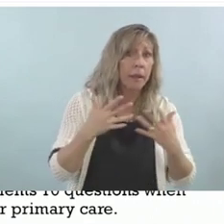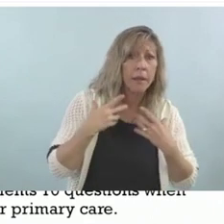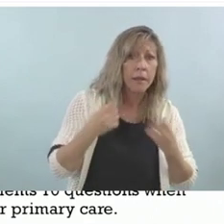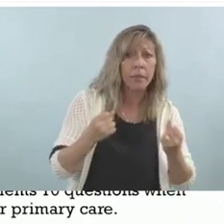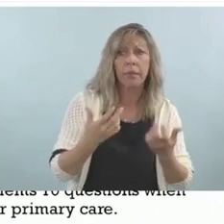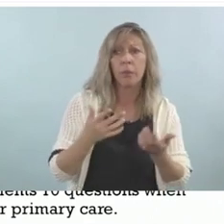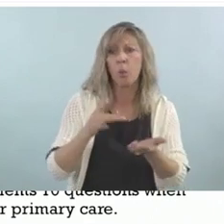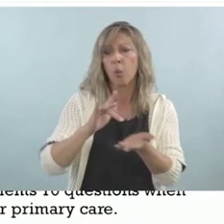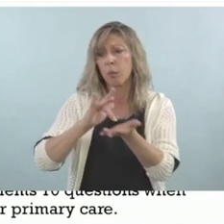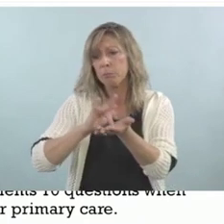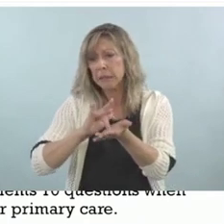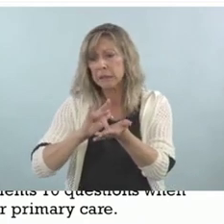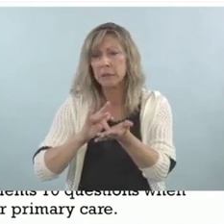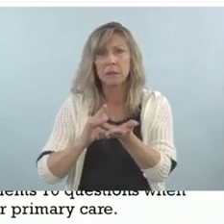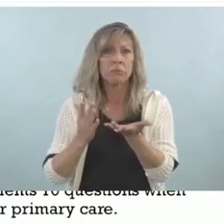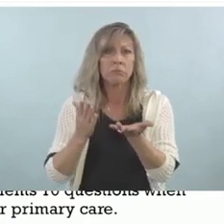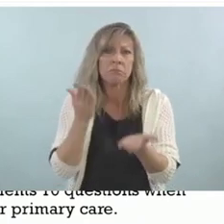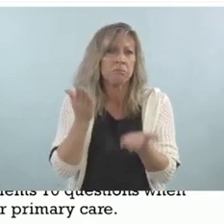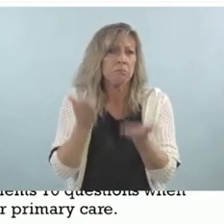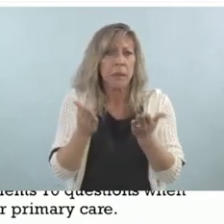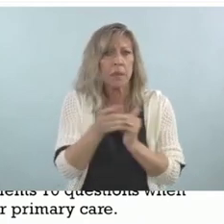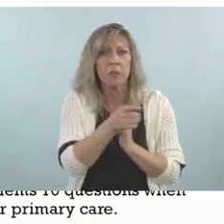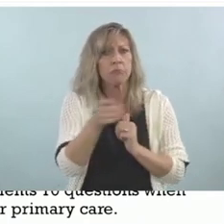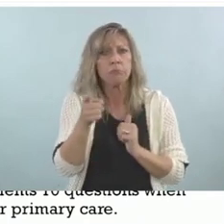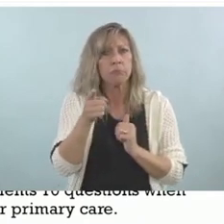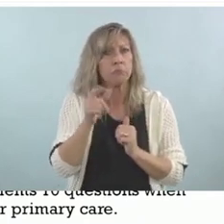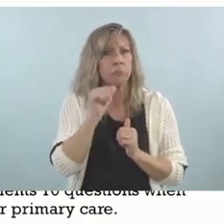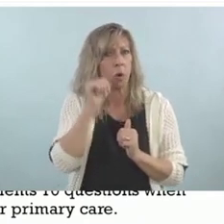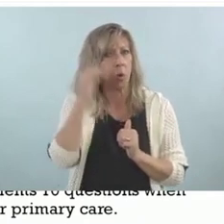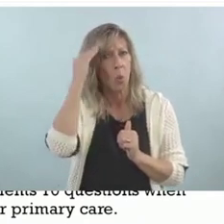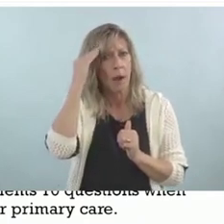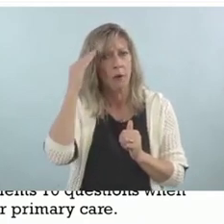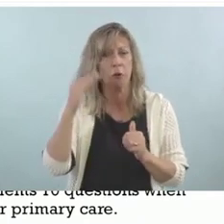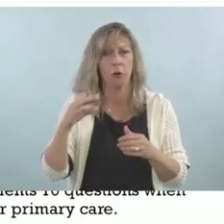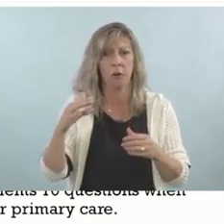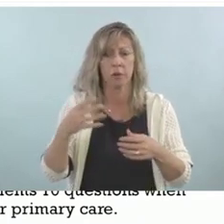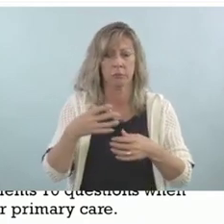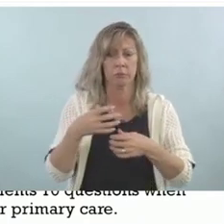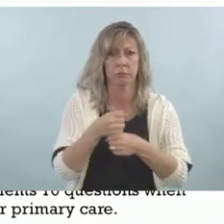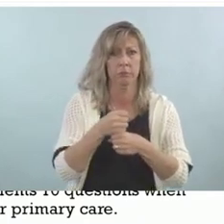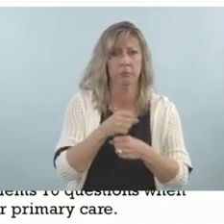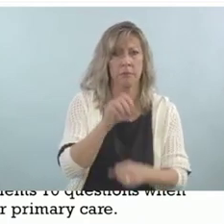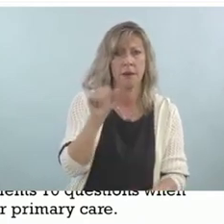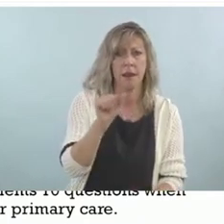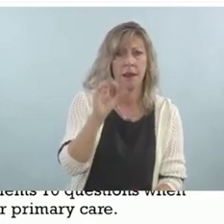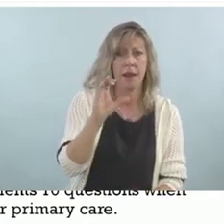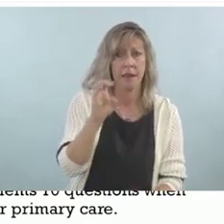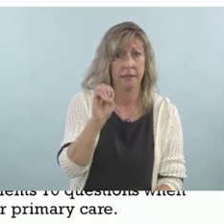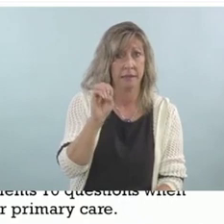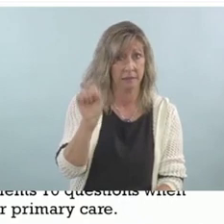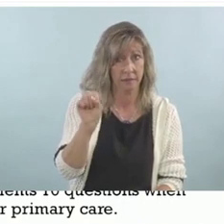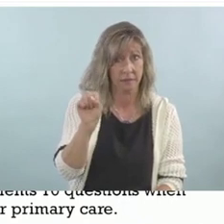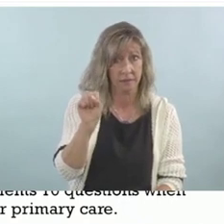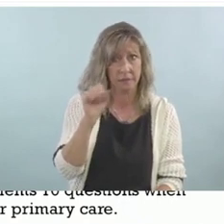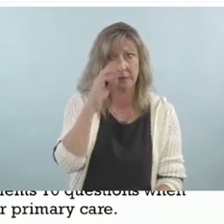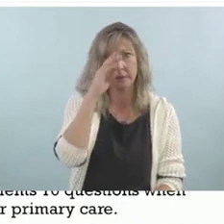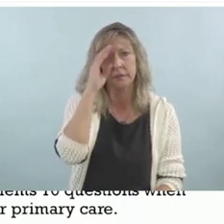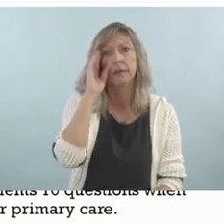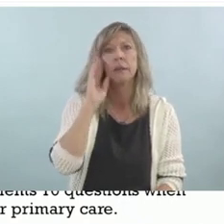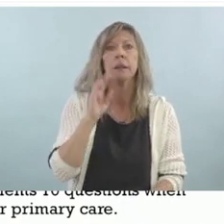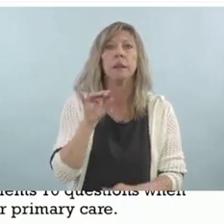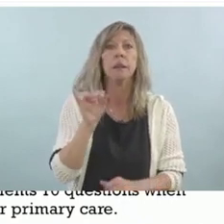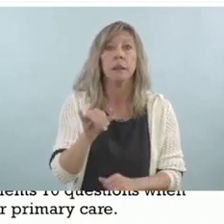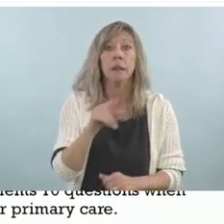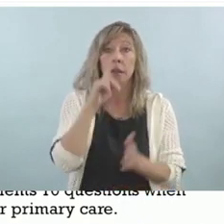you may not have heard of ACEs. What they did is these